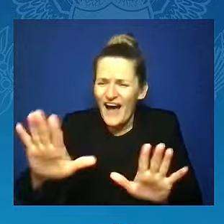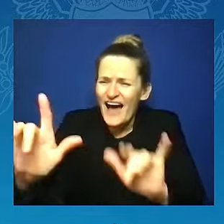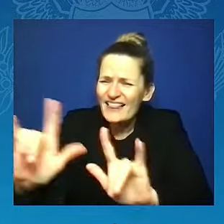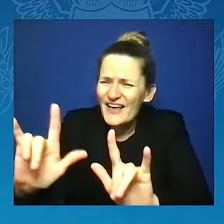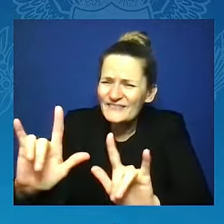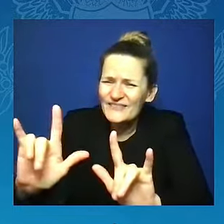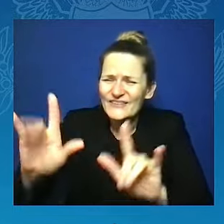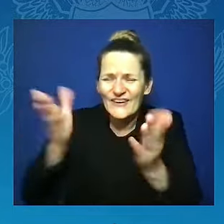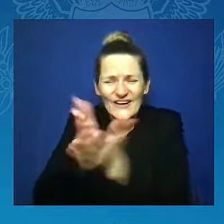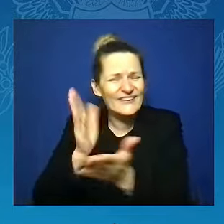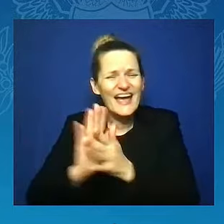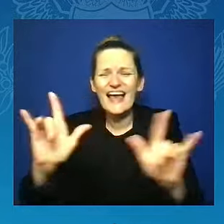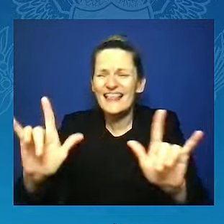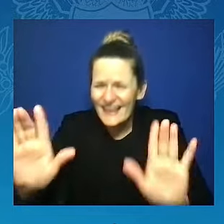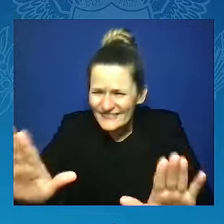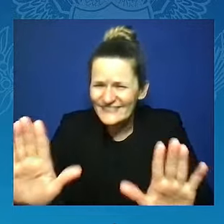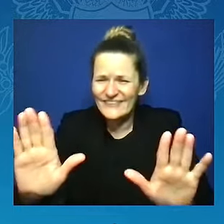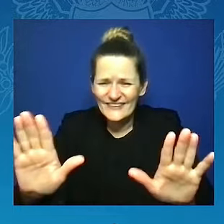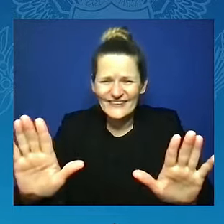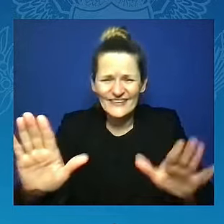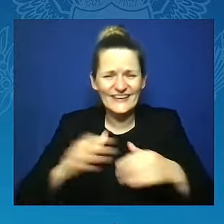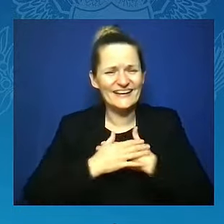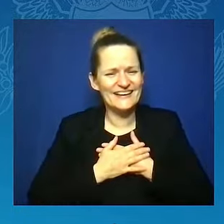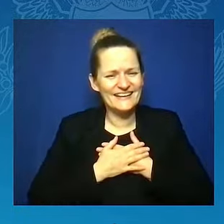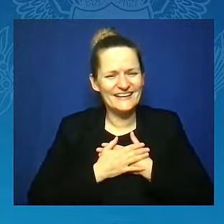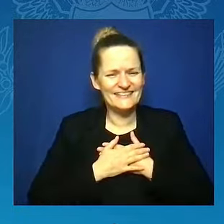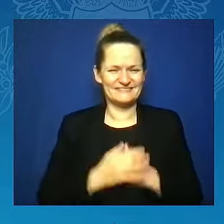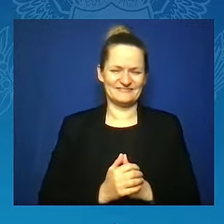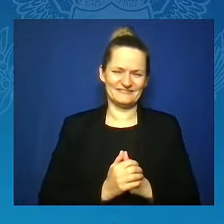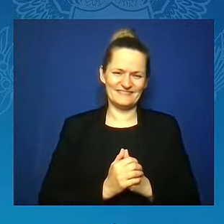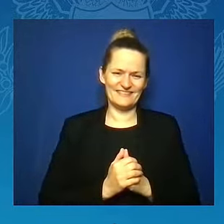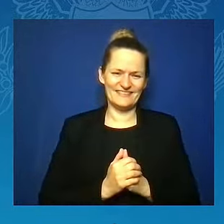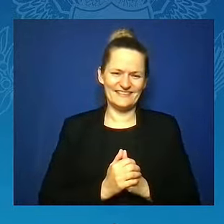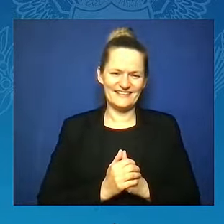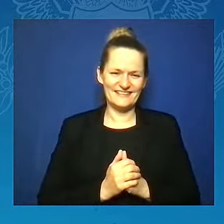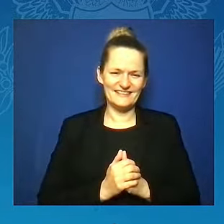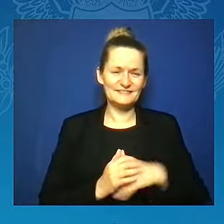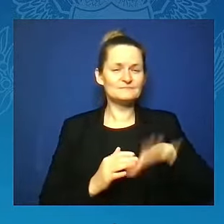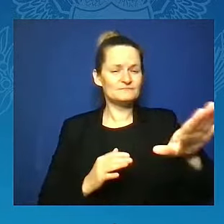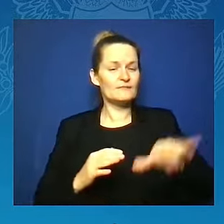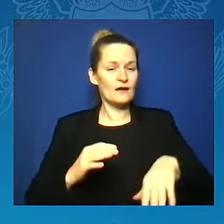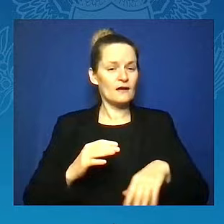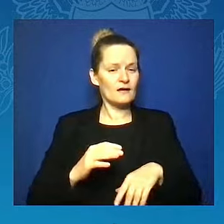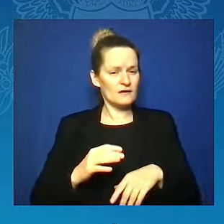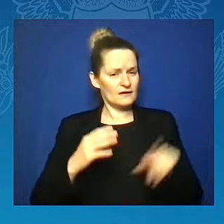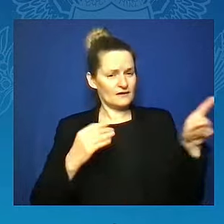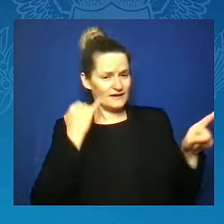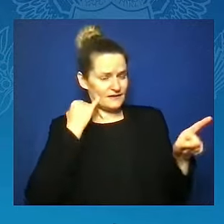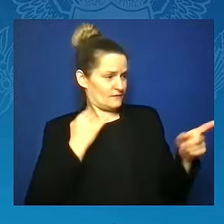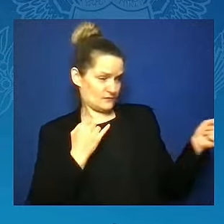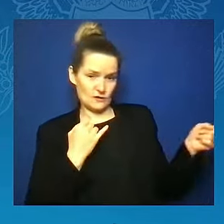I, on Air Force Two, joining me is Congresswoman Sidney Camlager-Dove.